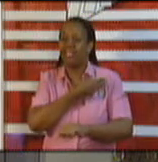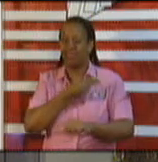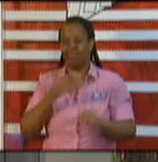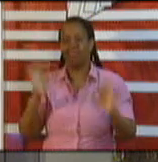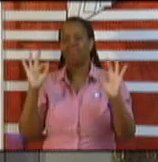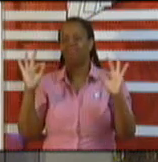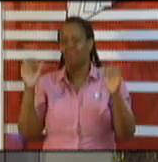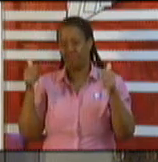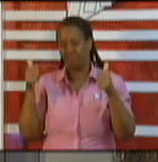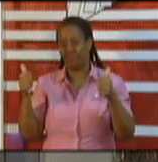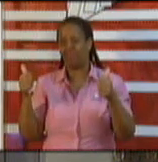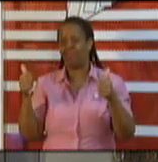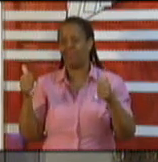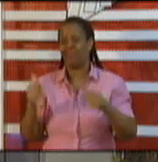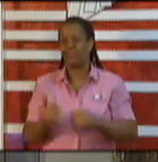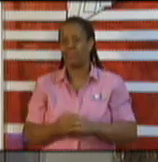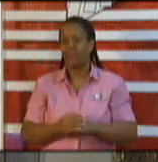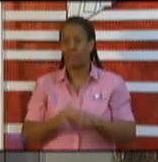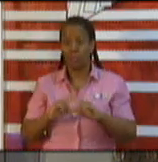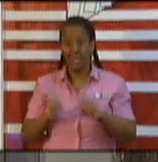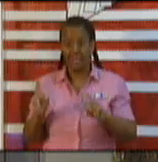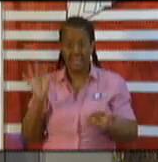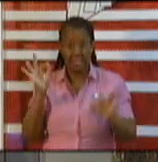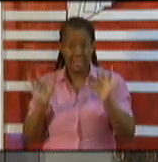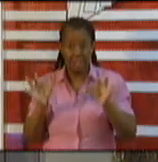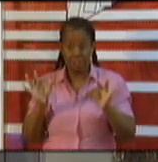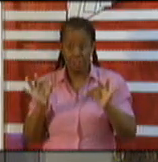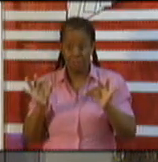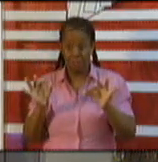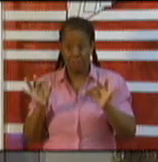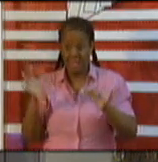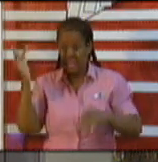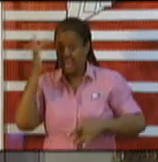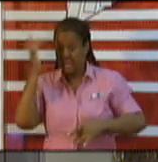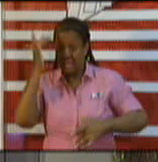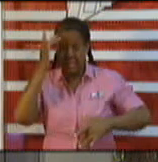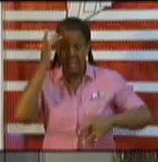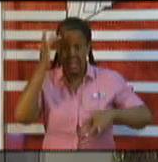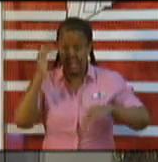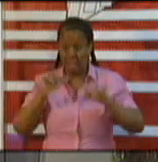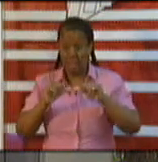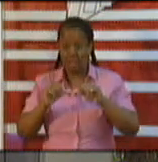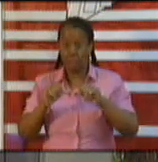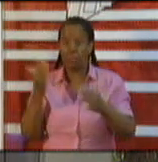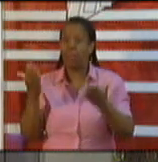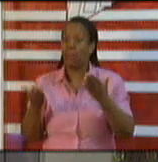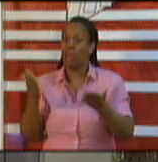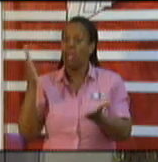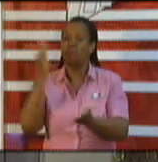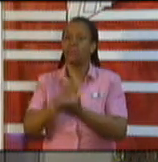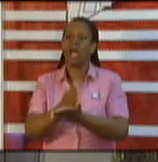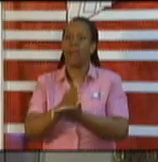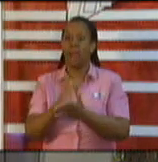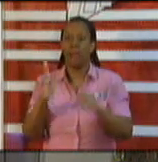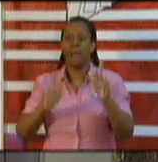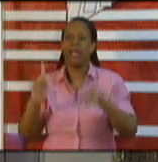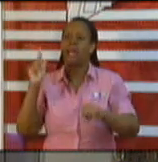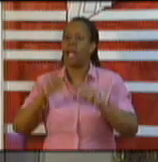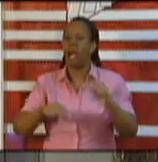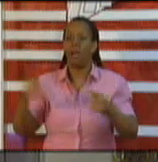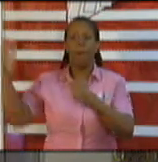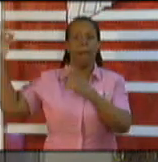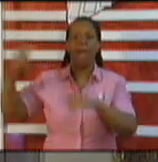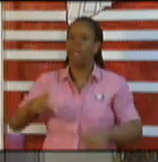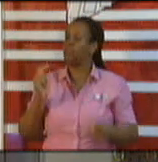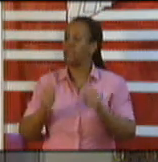may have to stop allowing nationals to come back in. Because we will need those facilities to